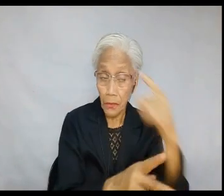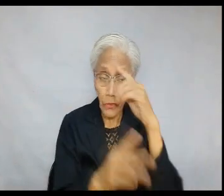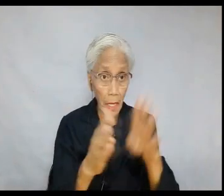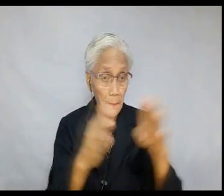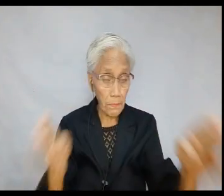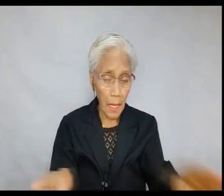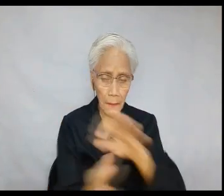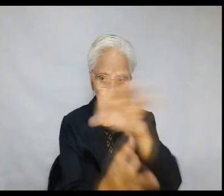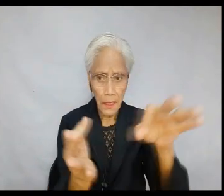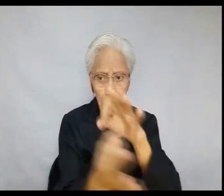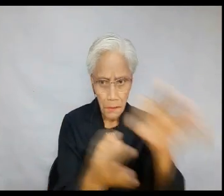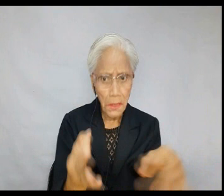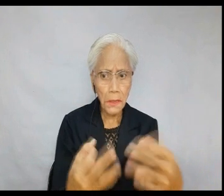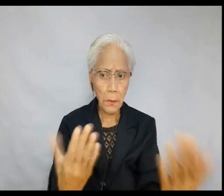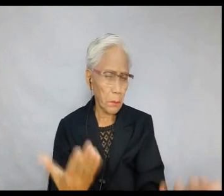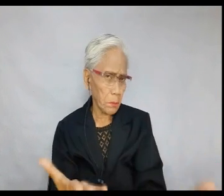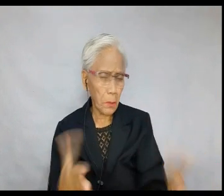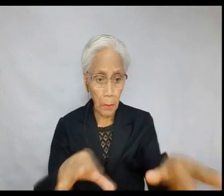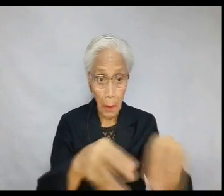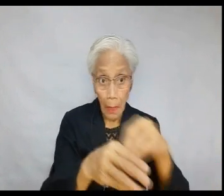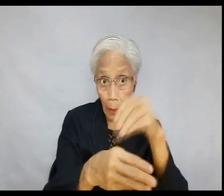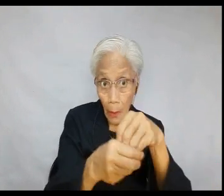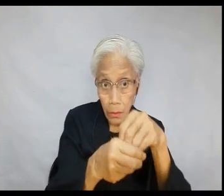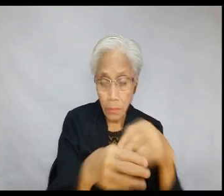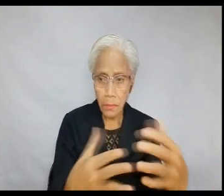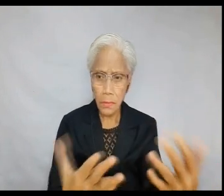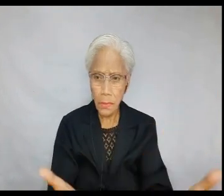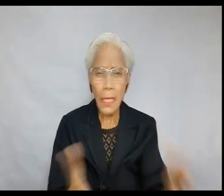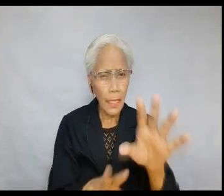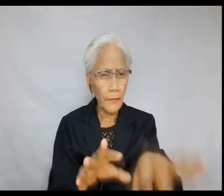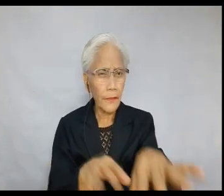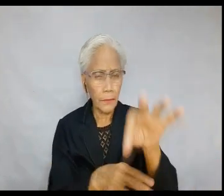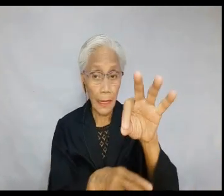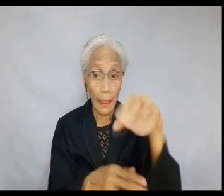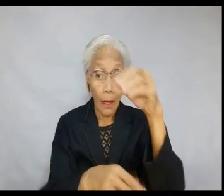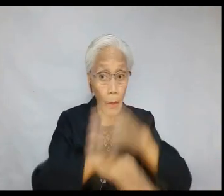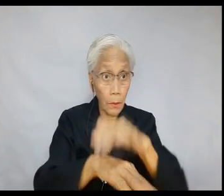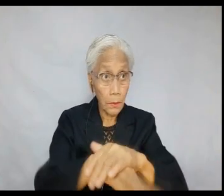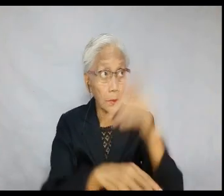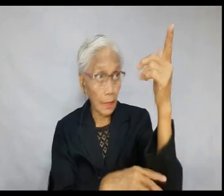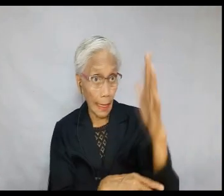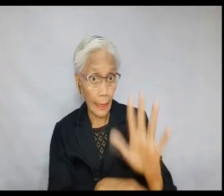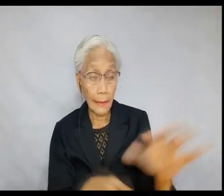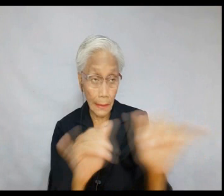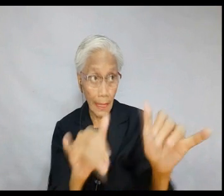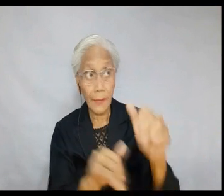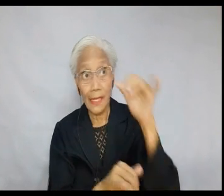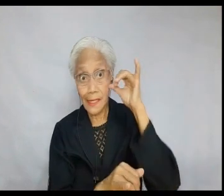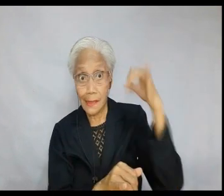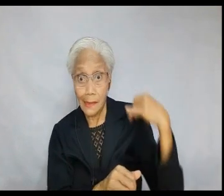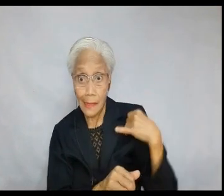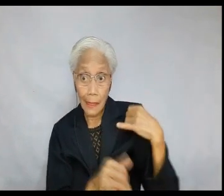for the big banquet we all wait for. And let us add this note. Christian fashion is founded on God, who is the same